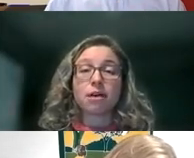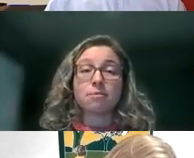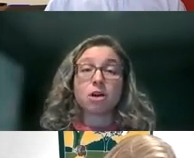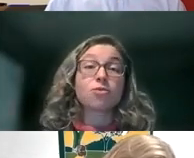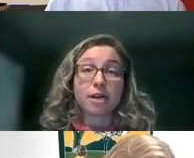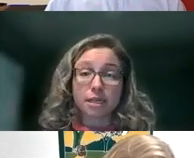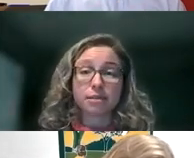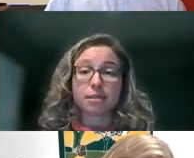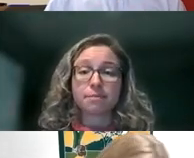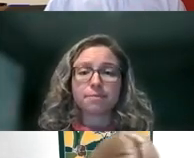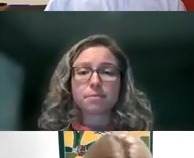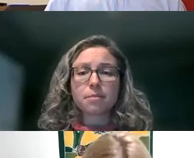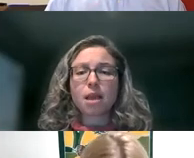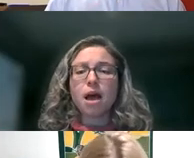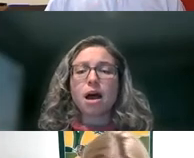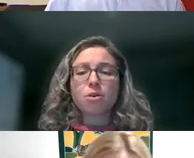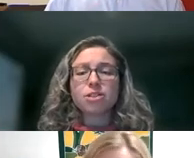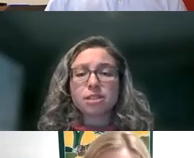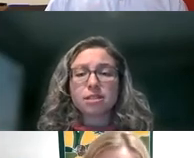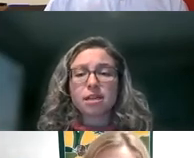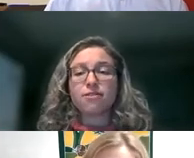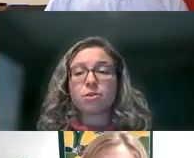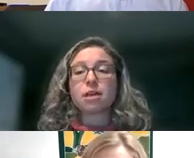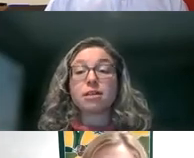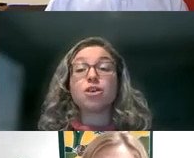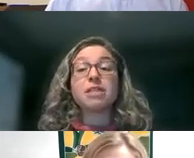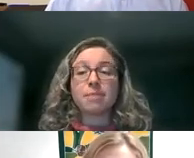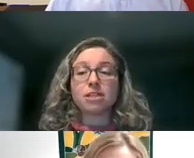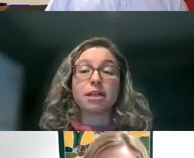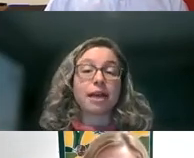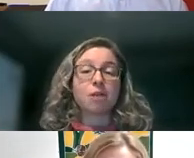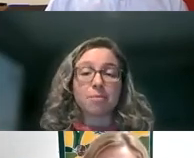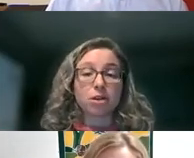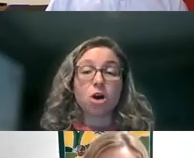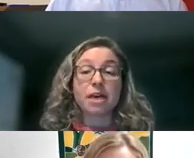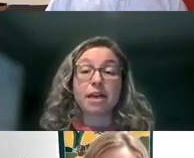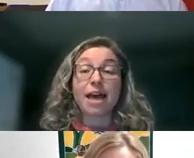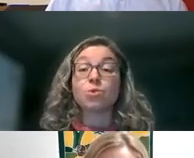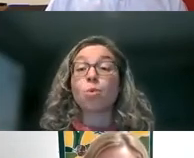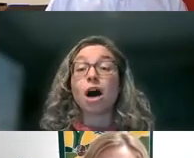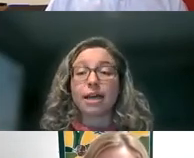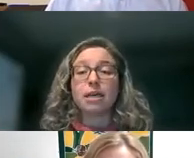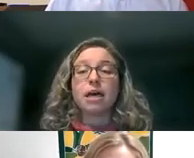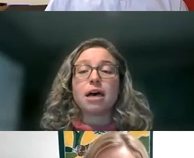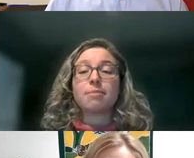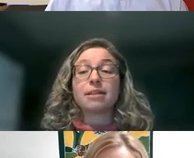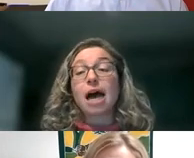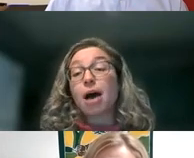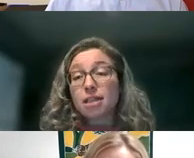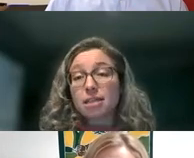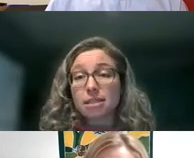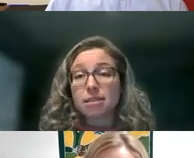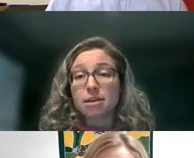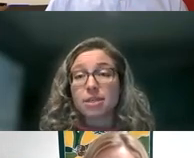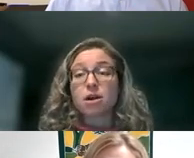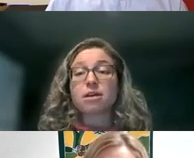own guardrails existed. Our questions instead focused on the human dimension, like how people are coping and why. And the